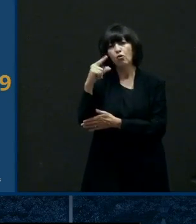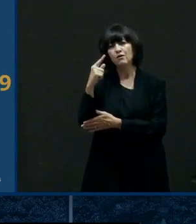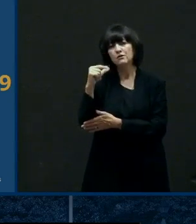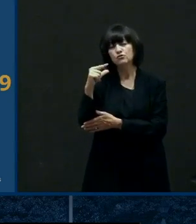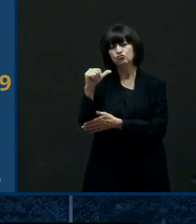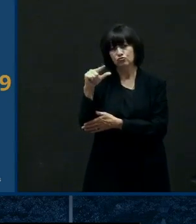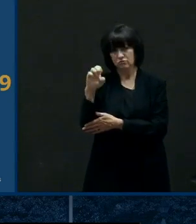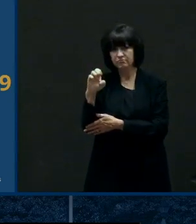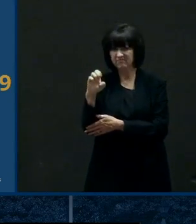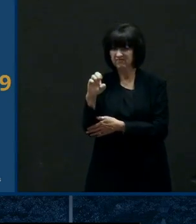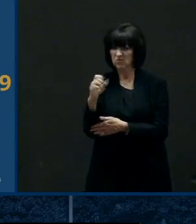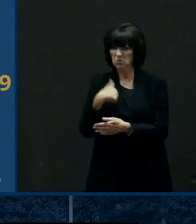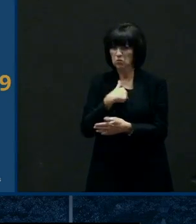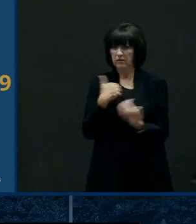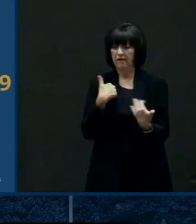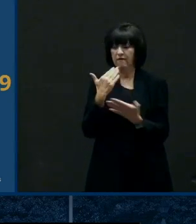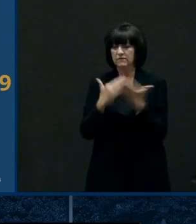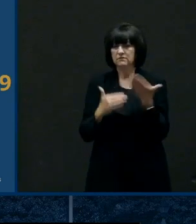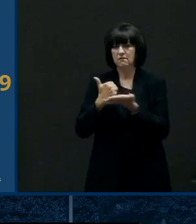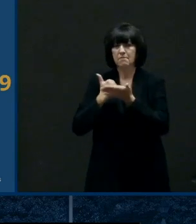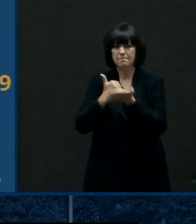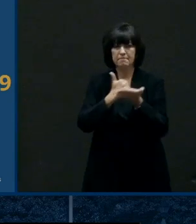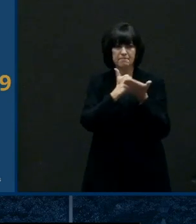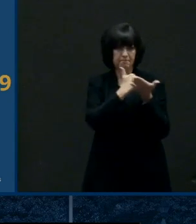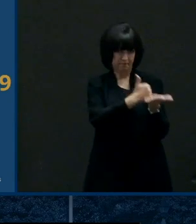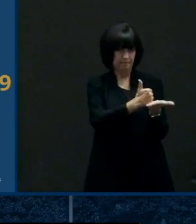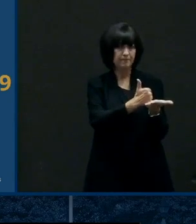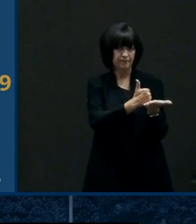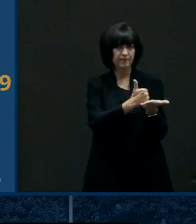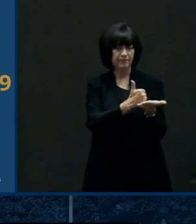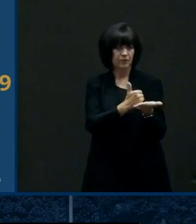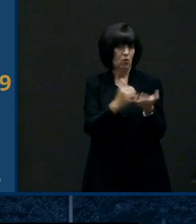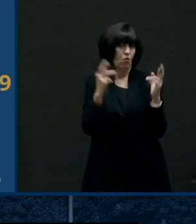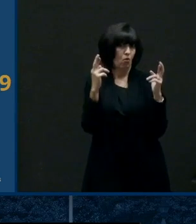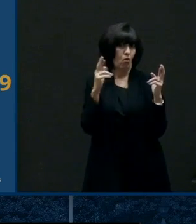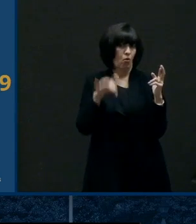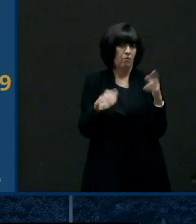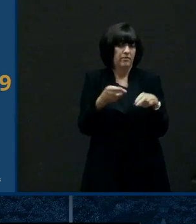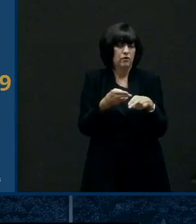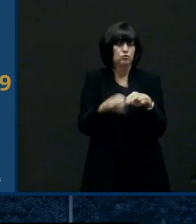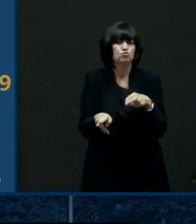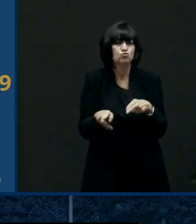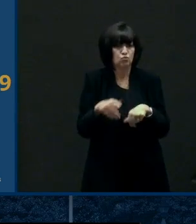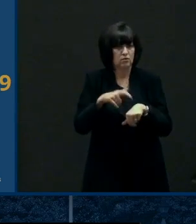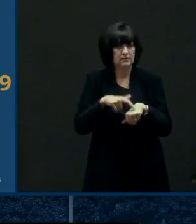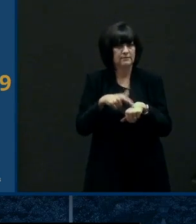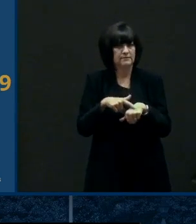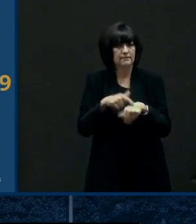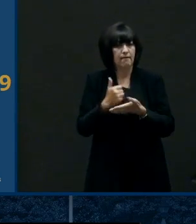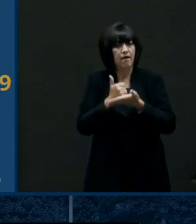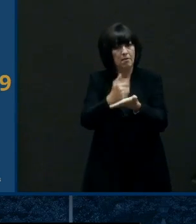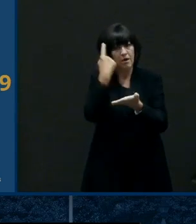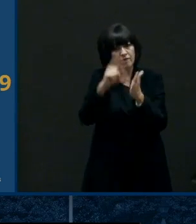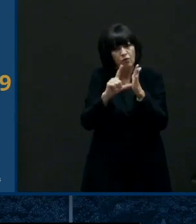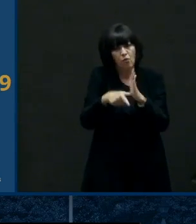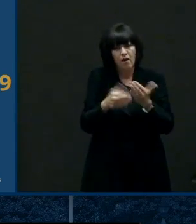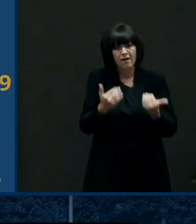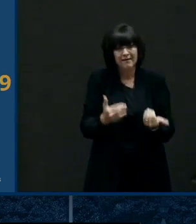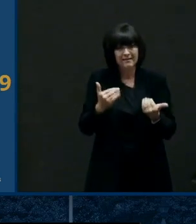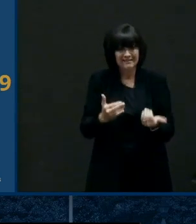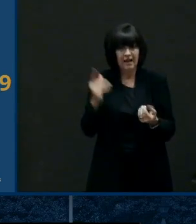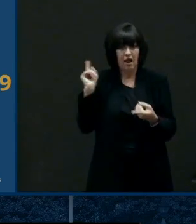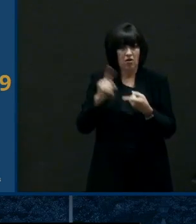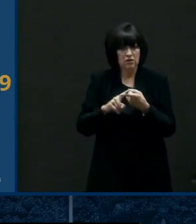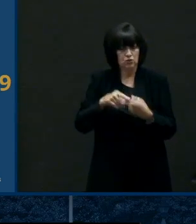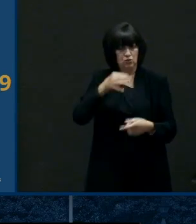through what we hope will be uh a short period of time as we get businesses uh up and running again and so